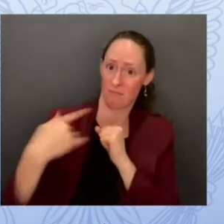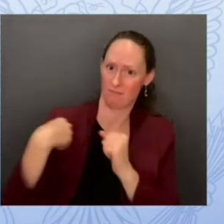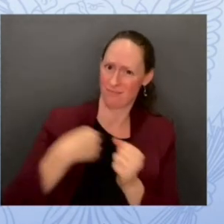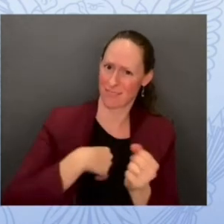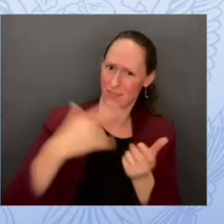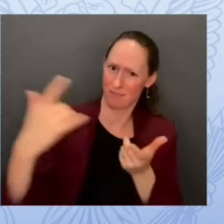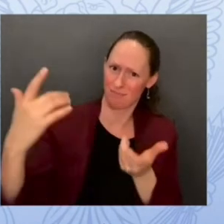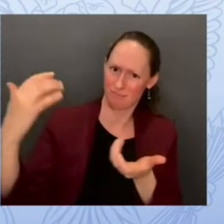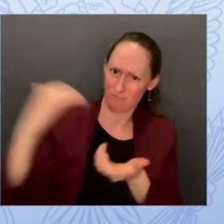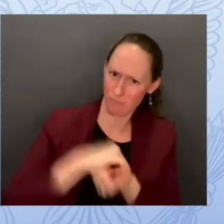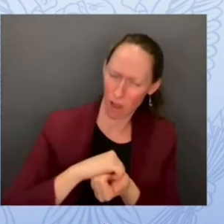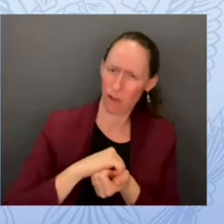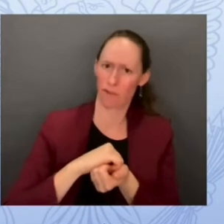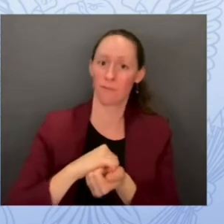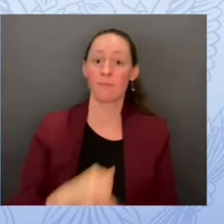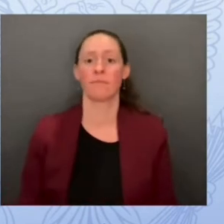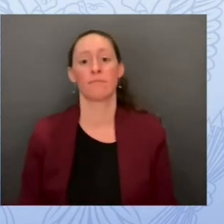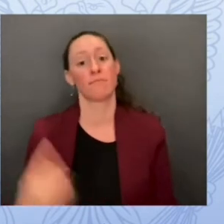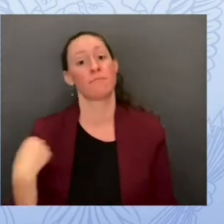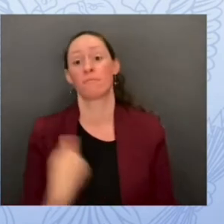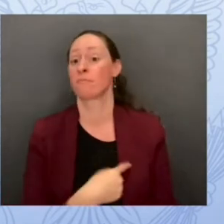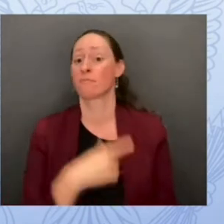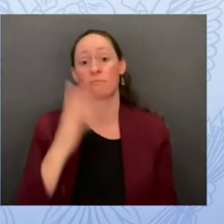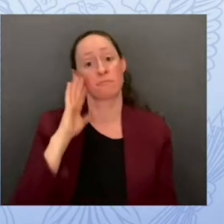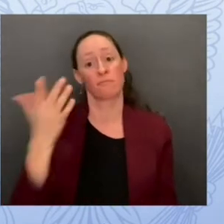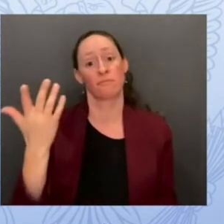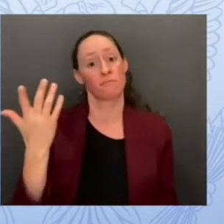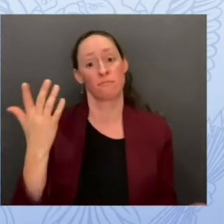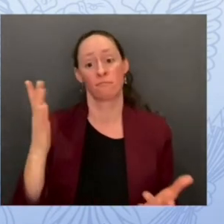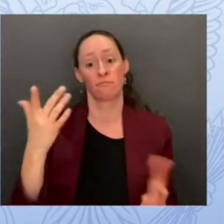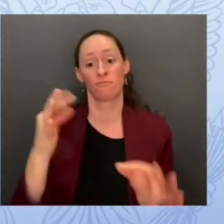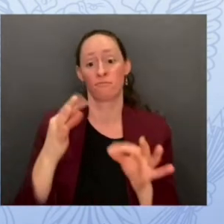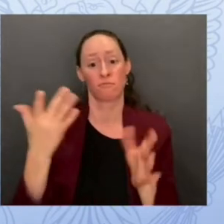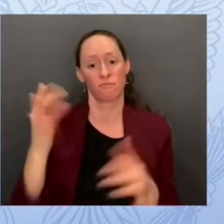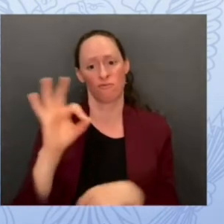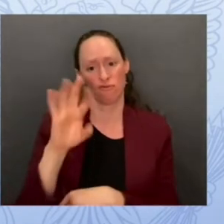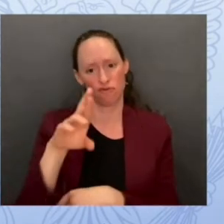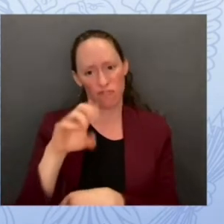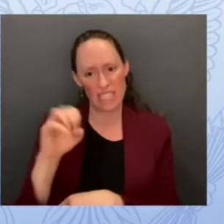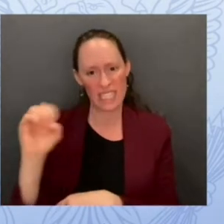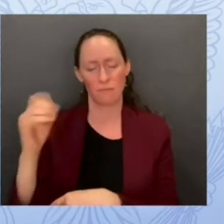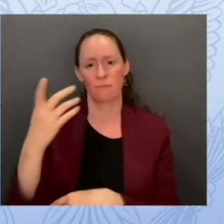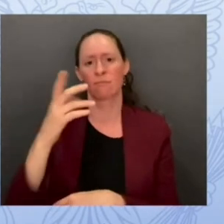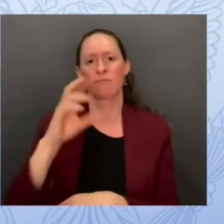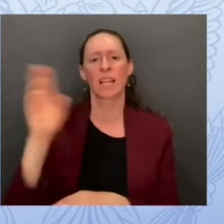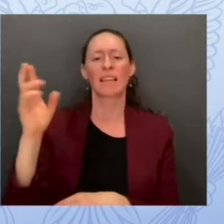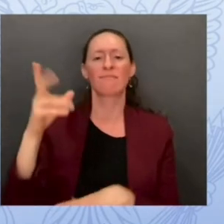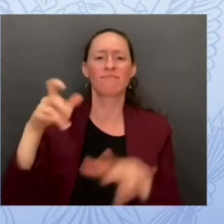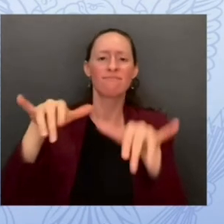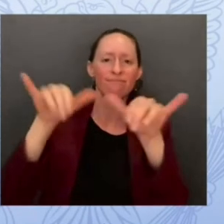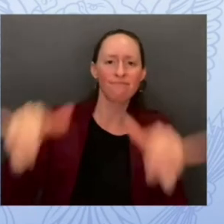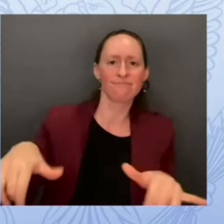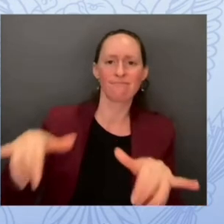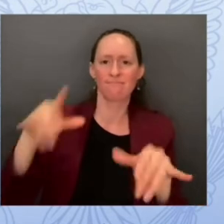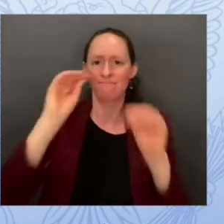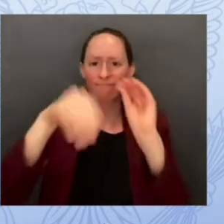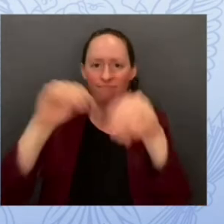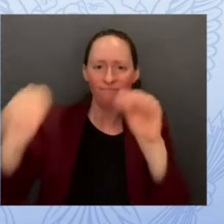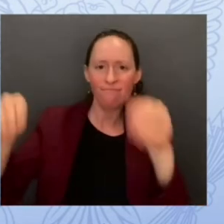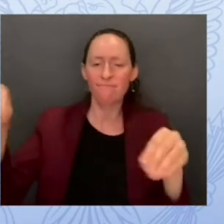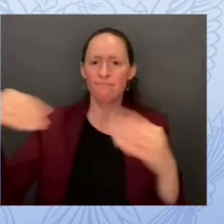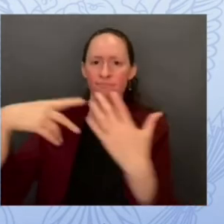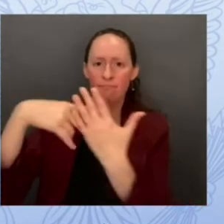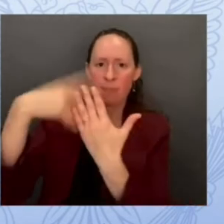offer free well architected framework security reviews to ensure that they are secure as they supply